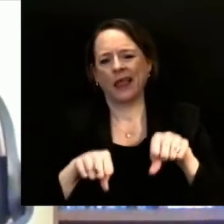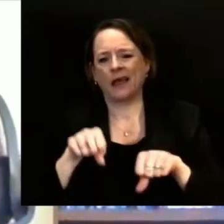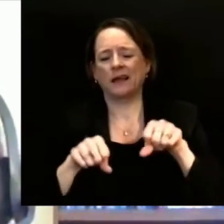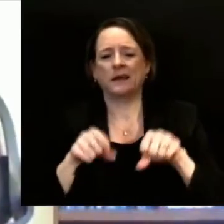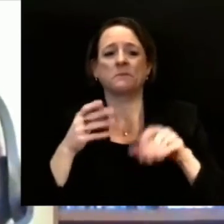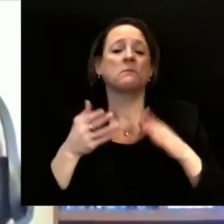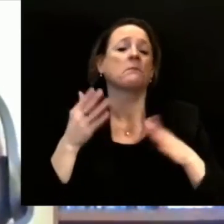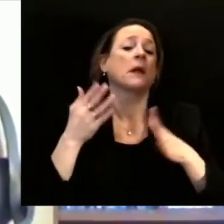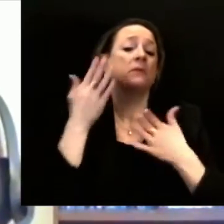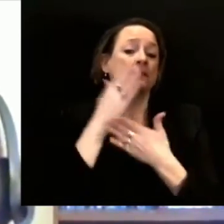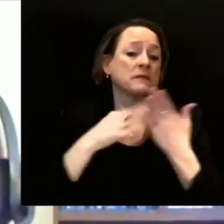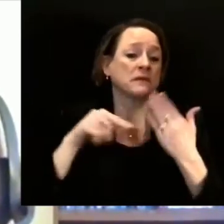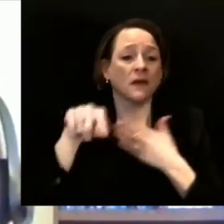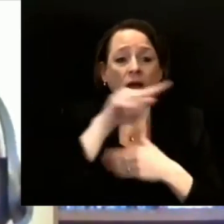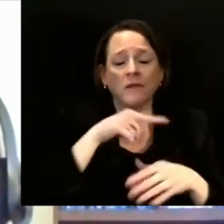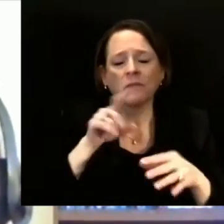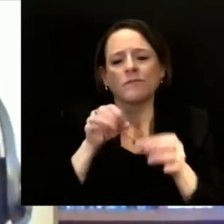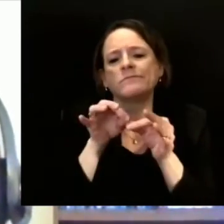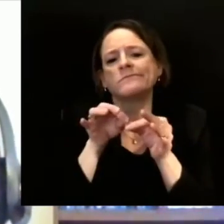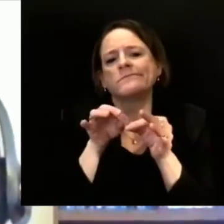until later.